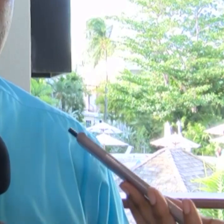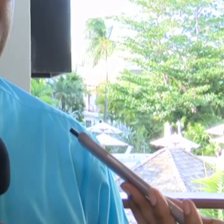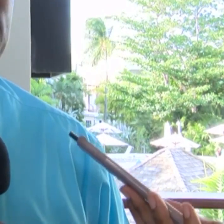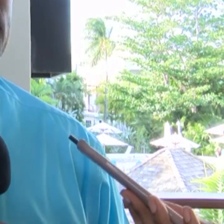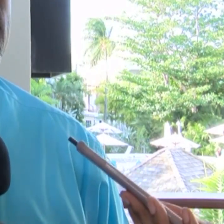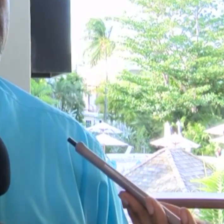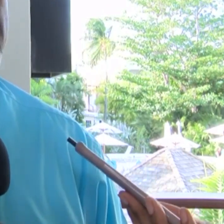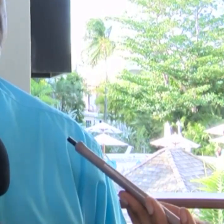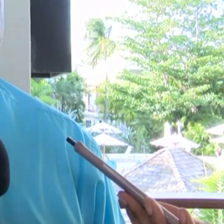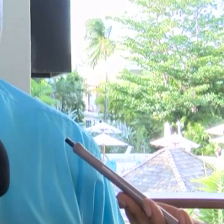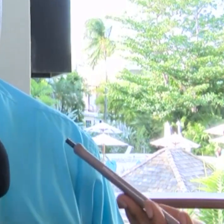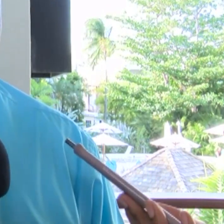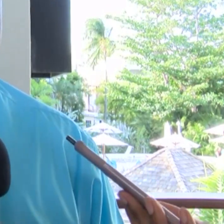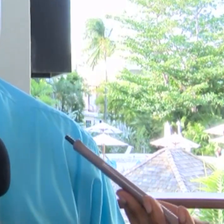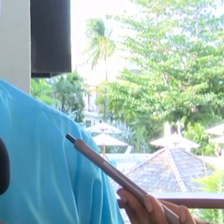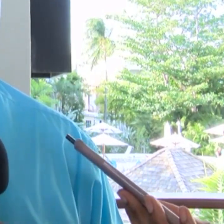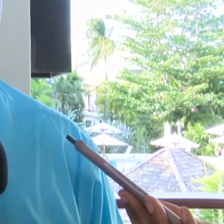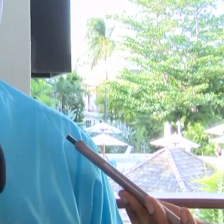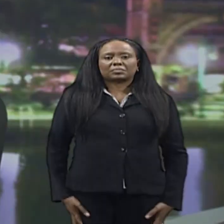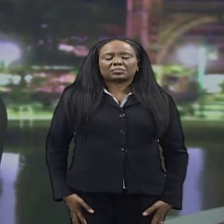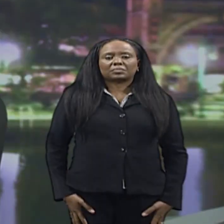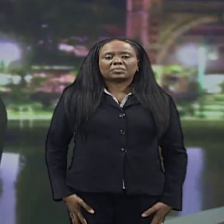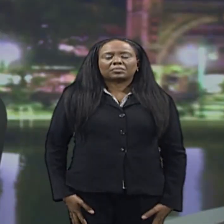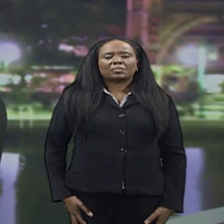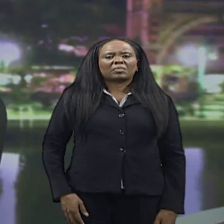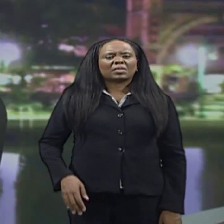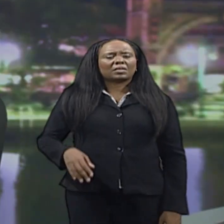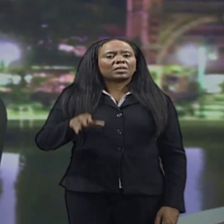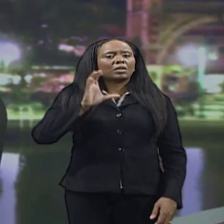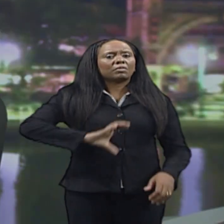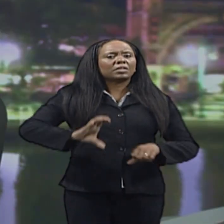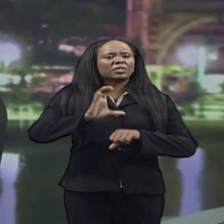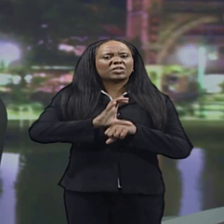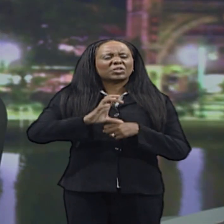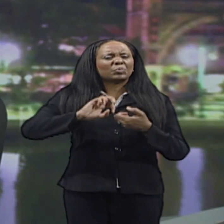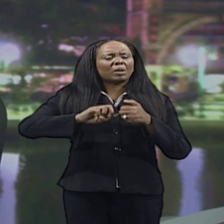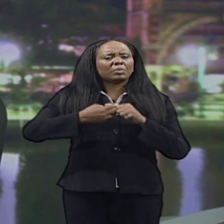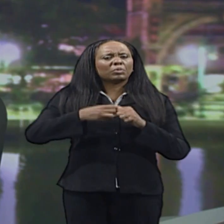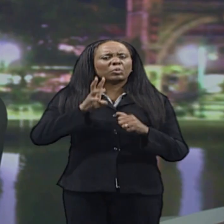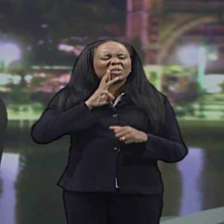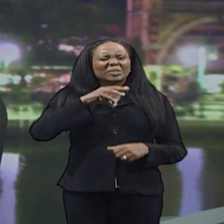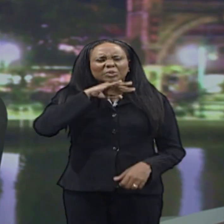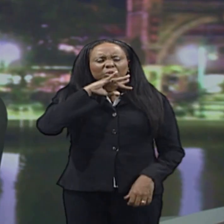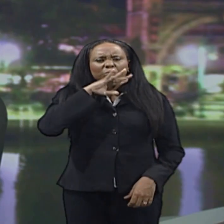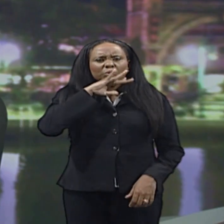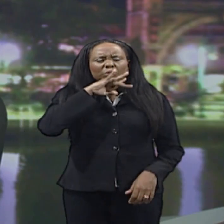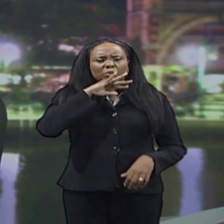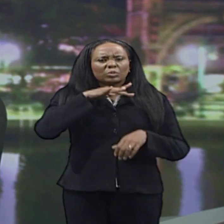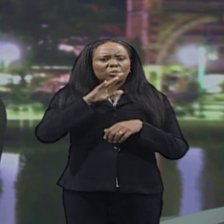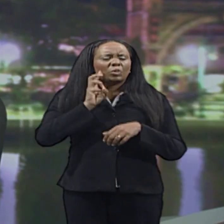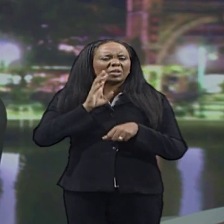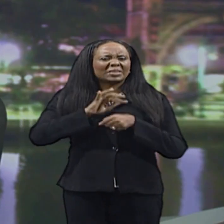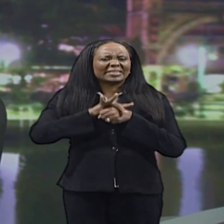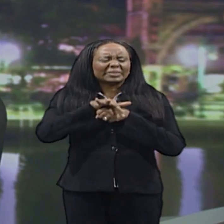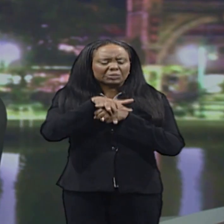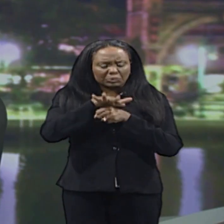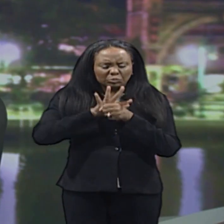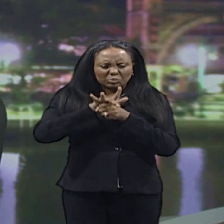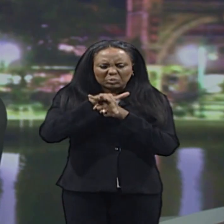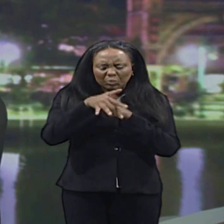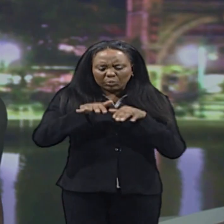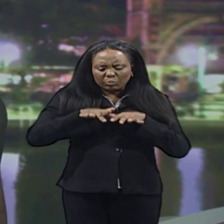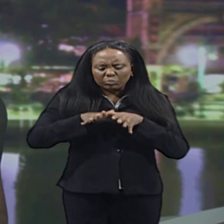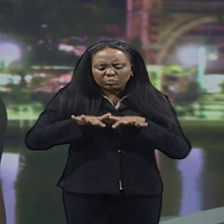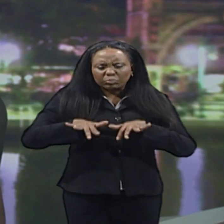as we did last year at the very minimum. Regarding the sewage problem in particular Mr. Grant says the relevant state